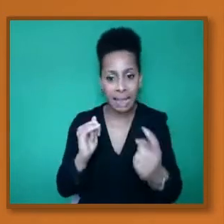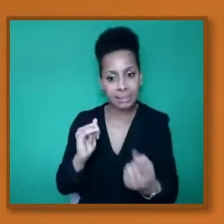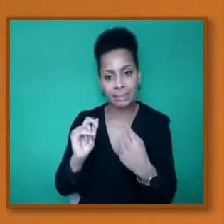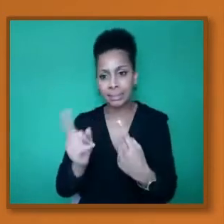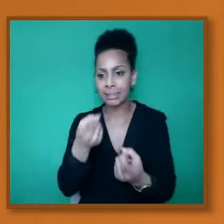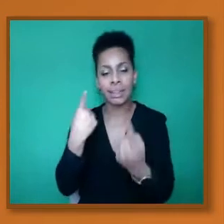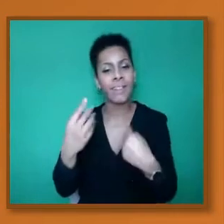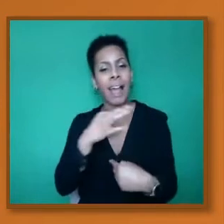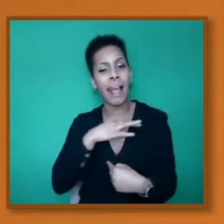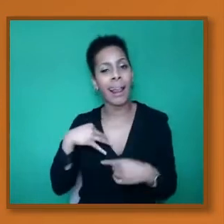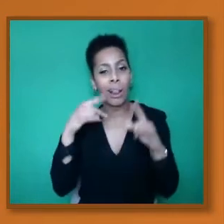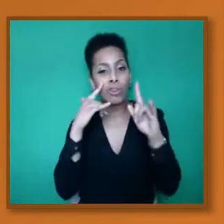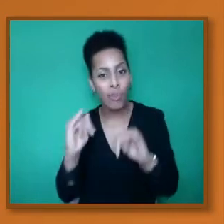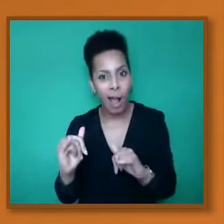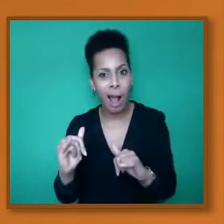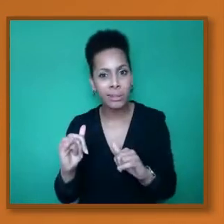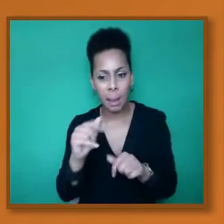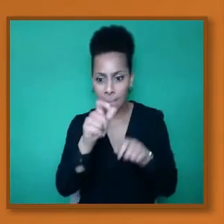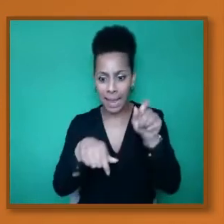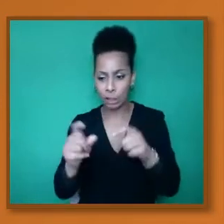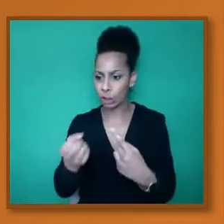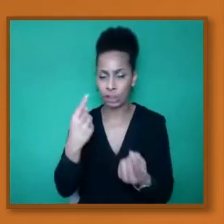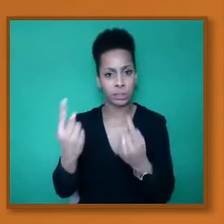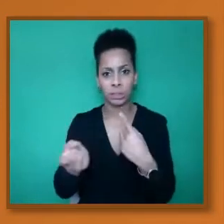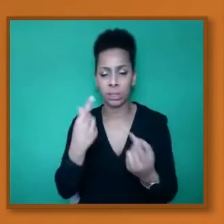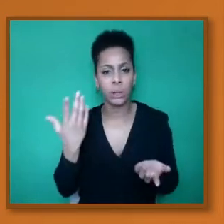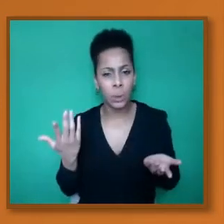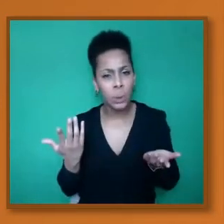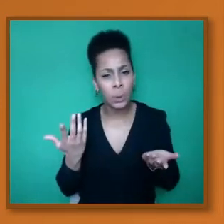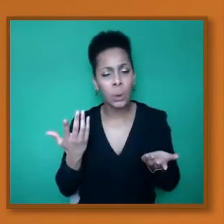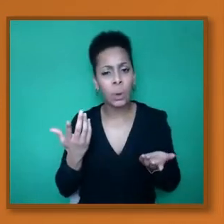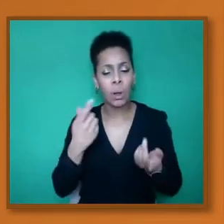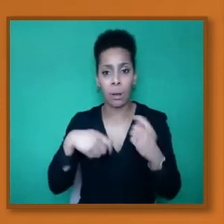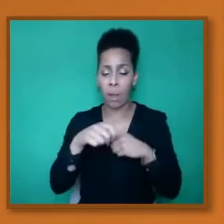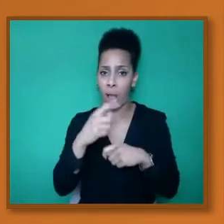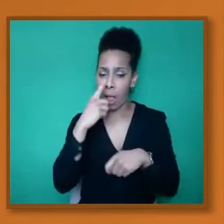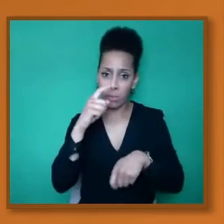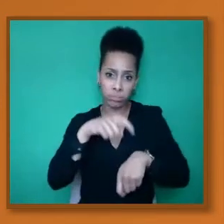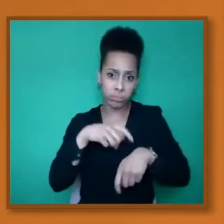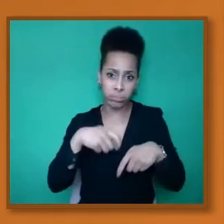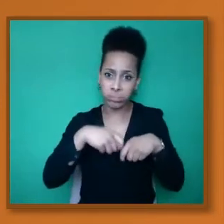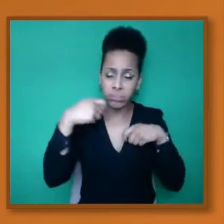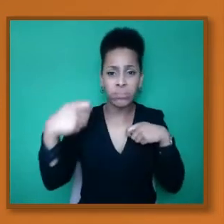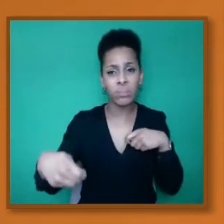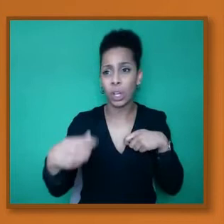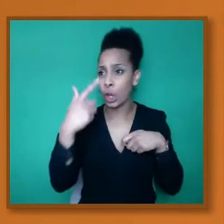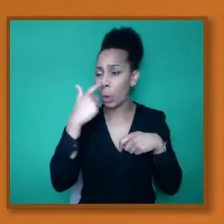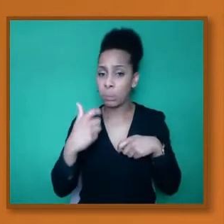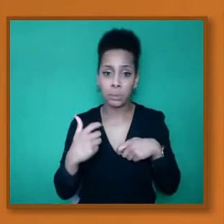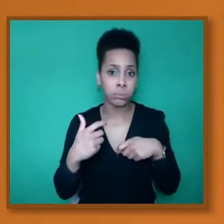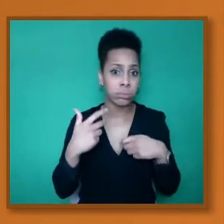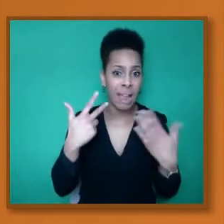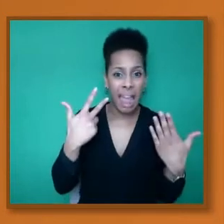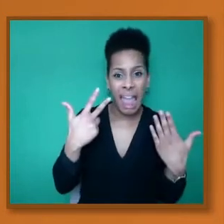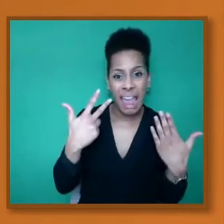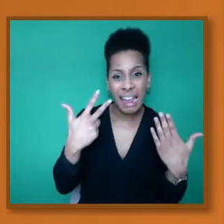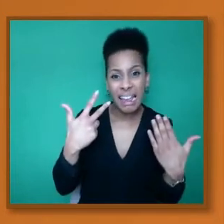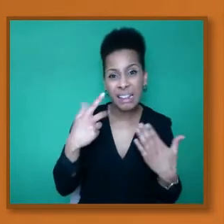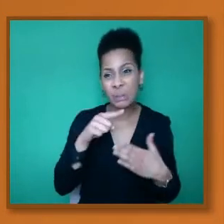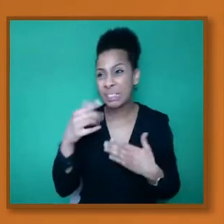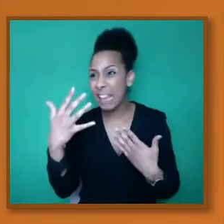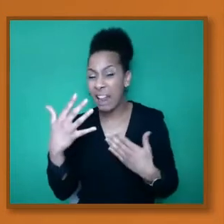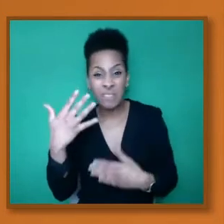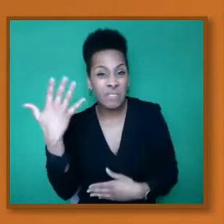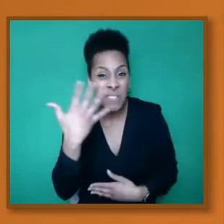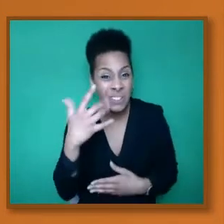And hence that can result in eight to 10, maybe even 15 years before you'll get